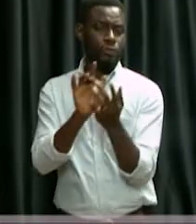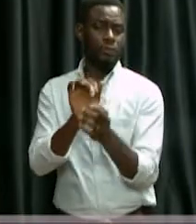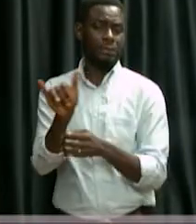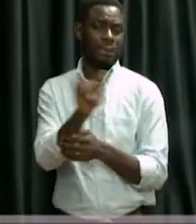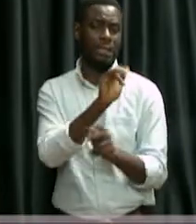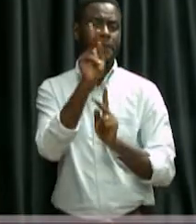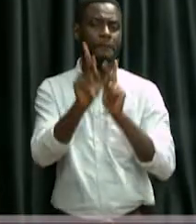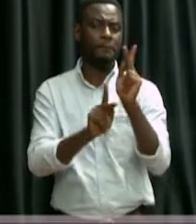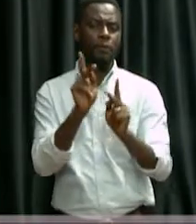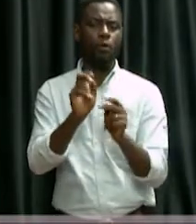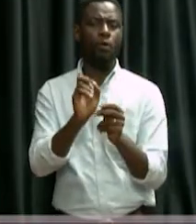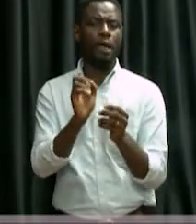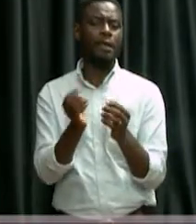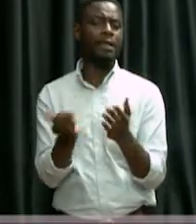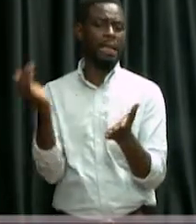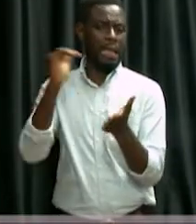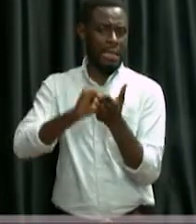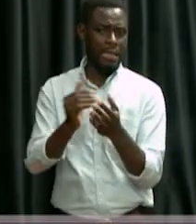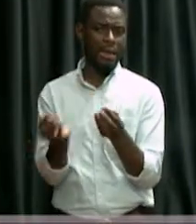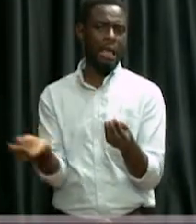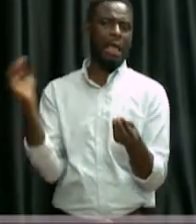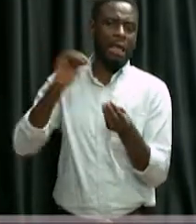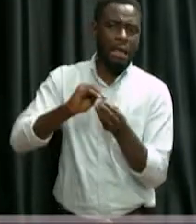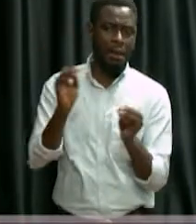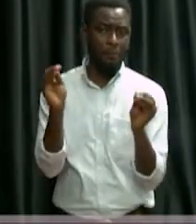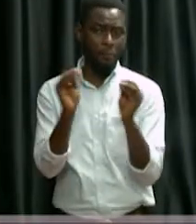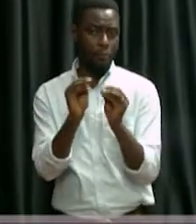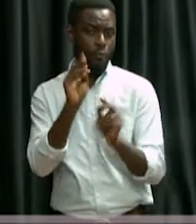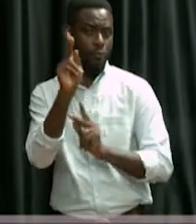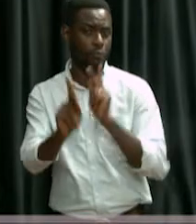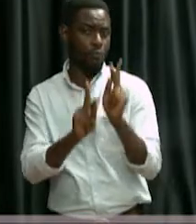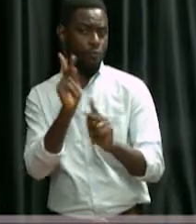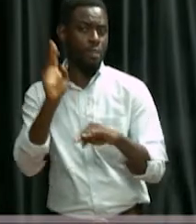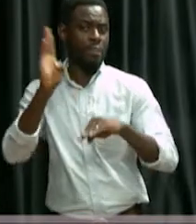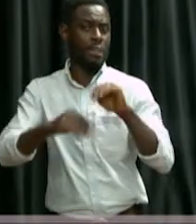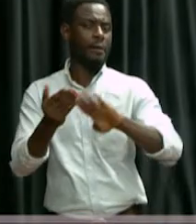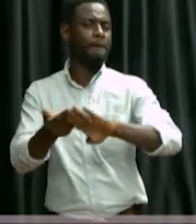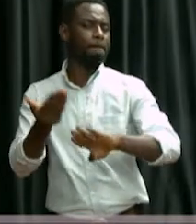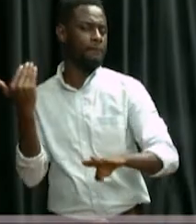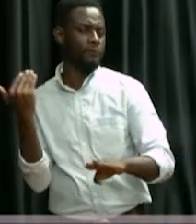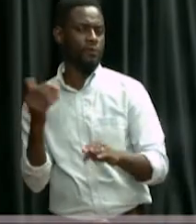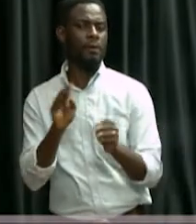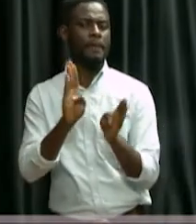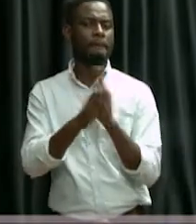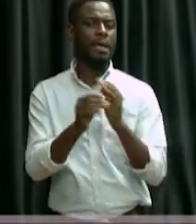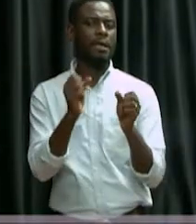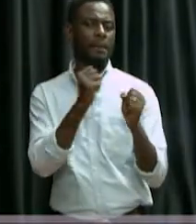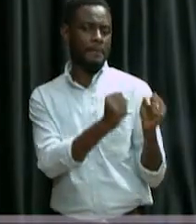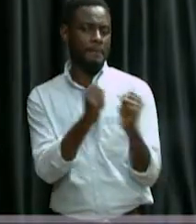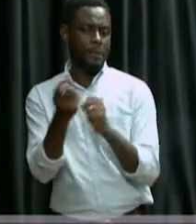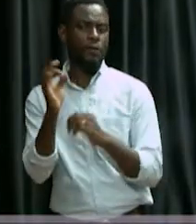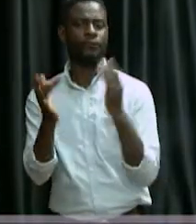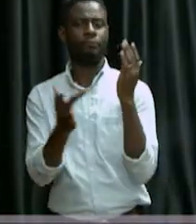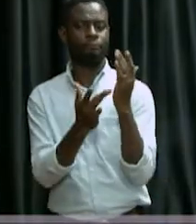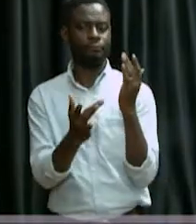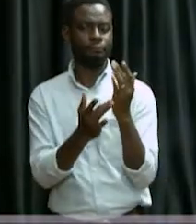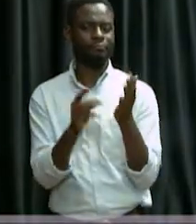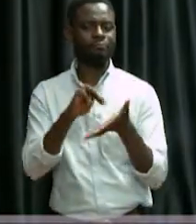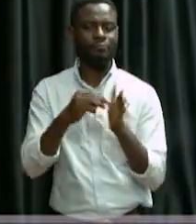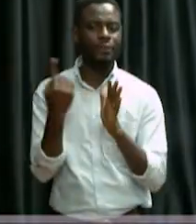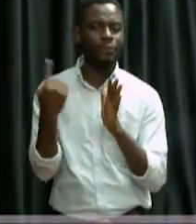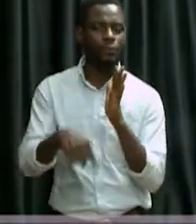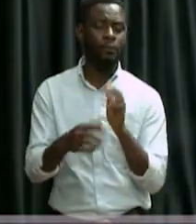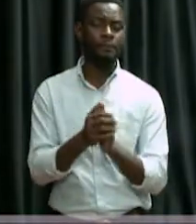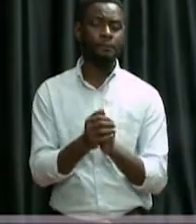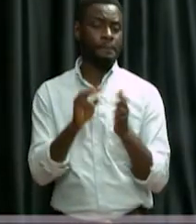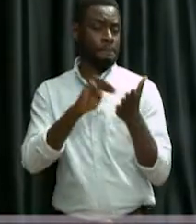instances, far more people than we're doing before by the power of technology. What does it mean? It means